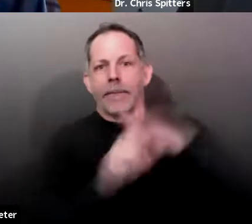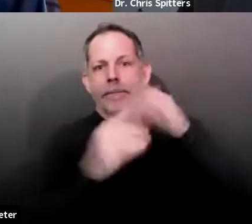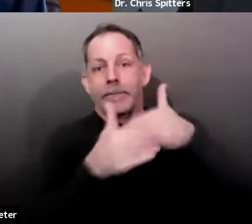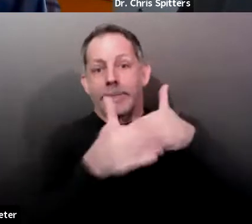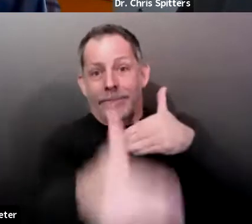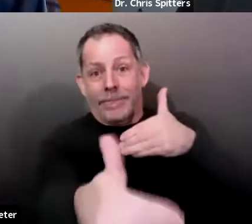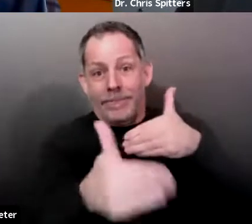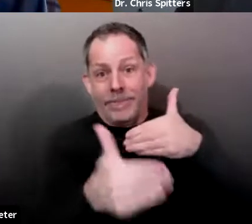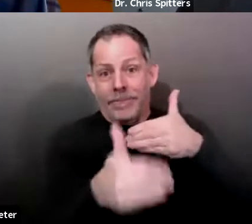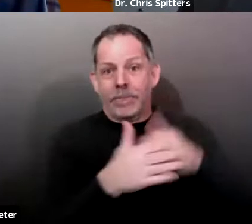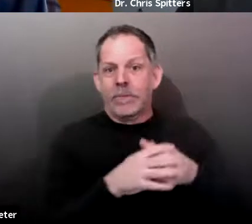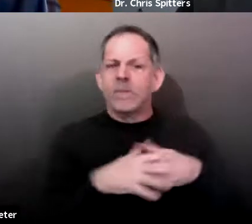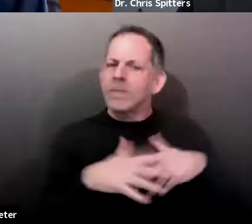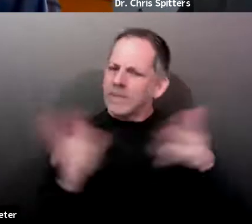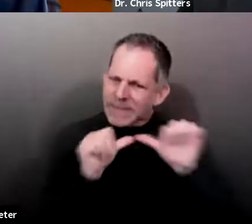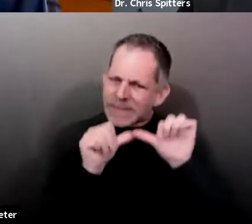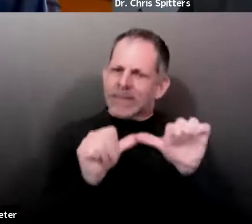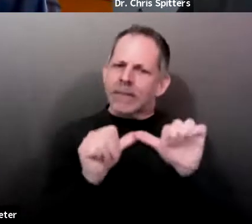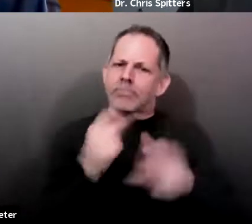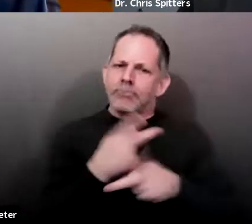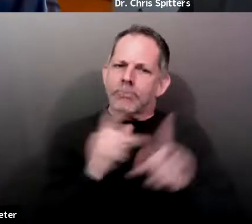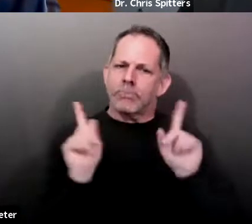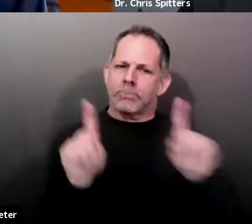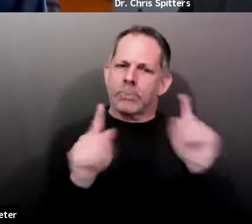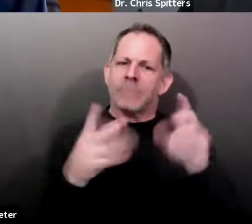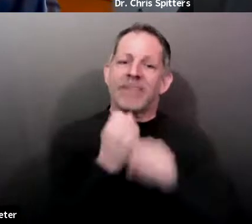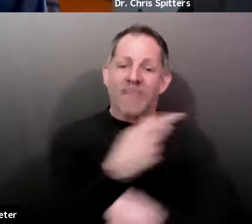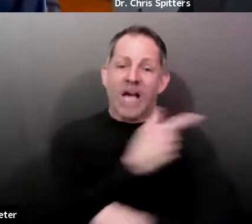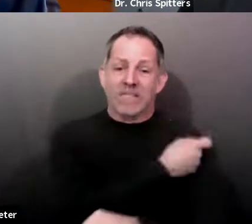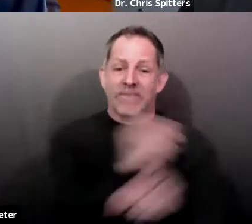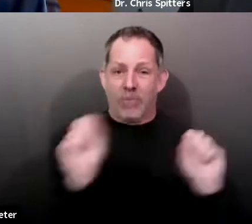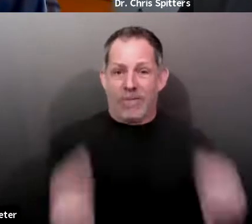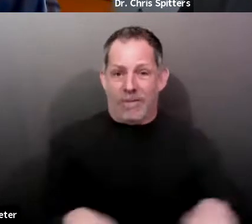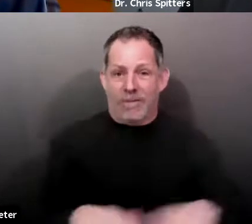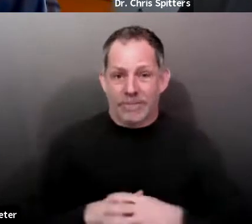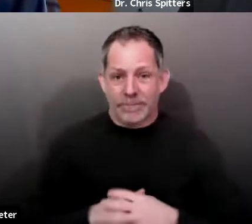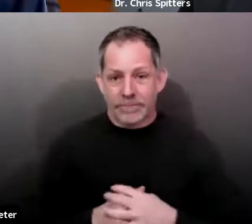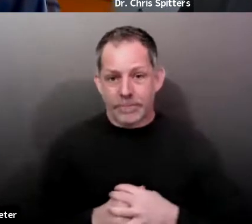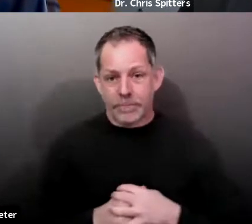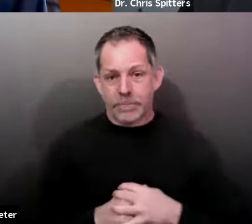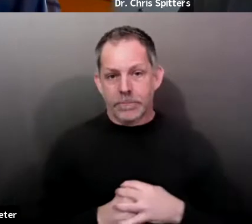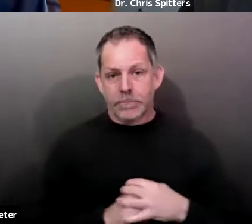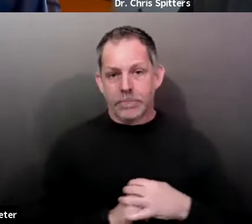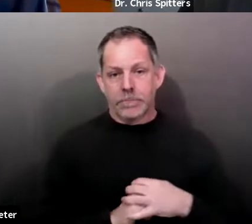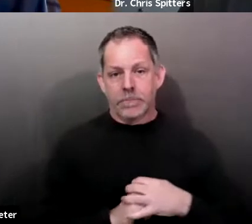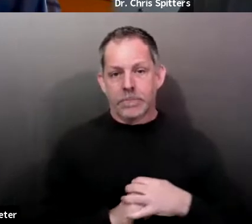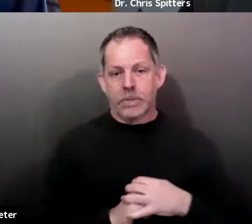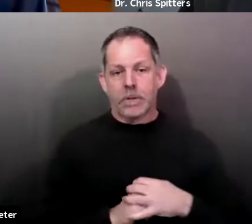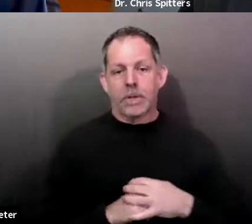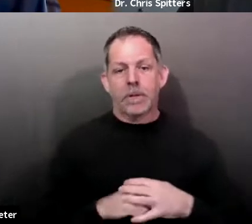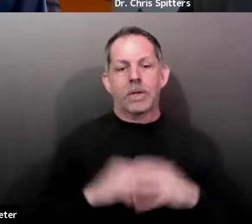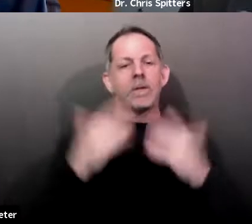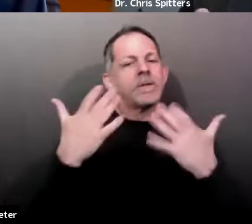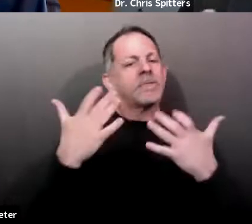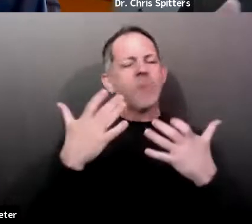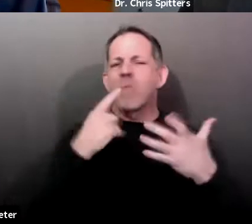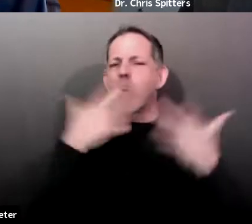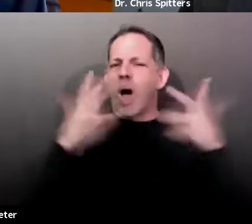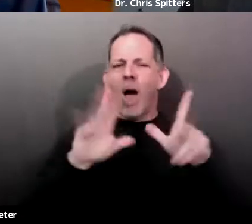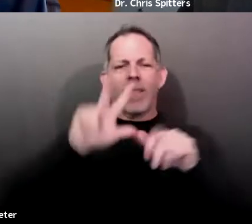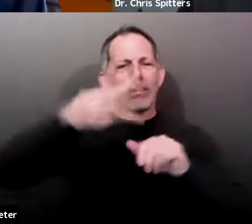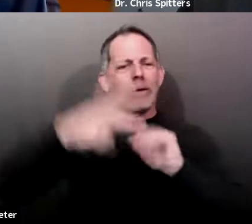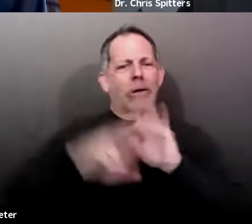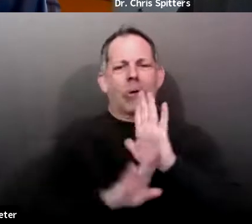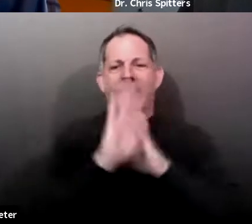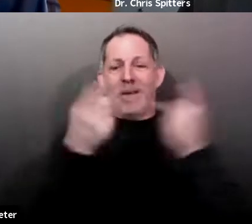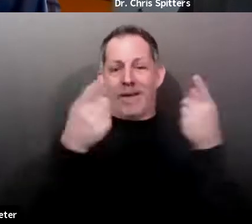And, um, you know, try to, try to prevent another wave. The other thing, just collectively, the